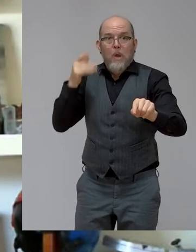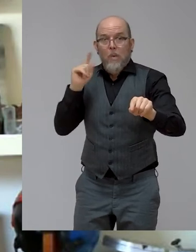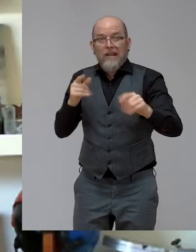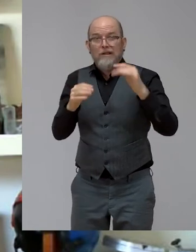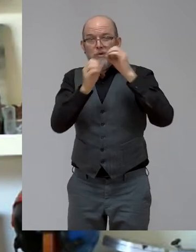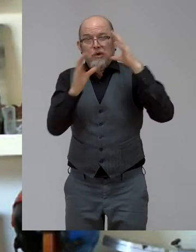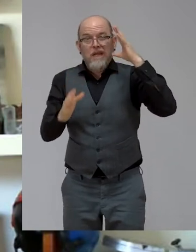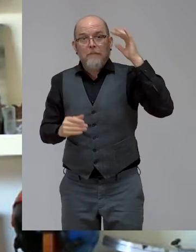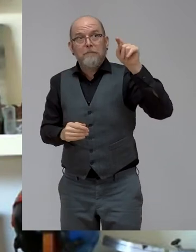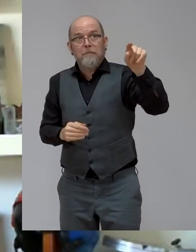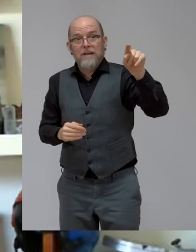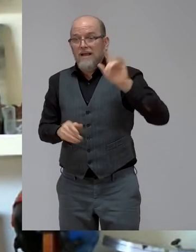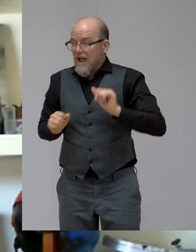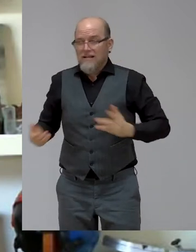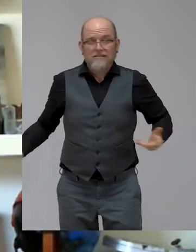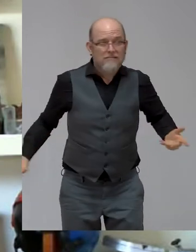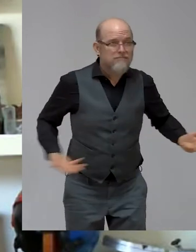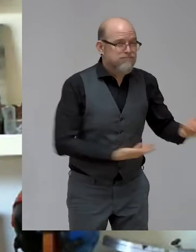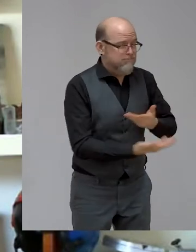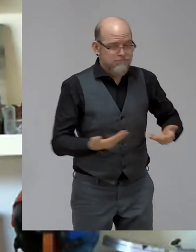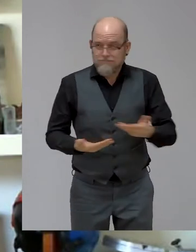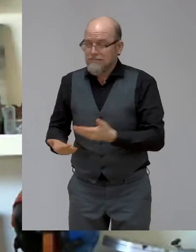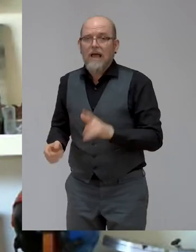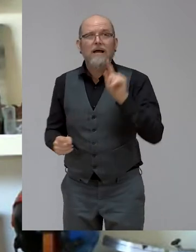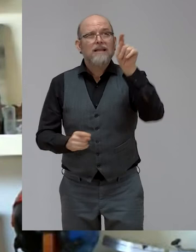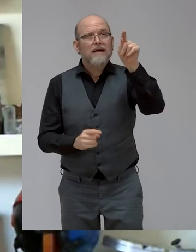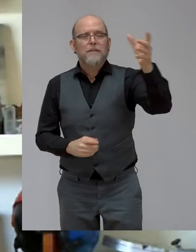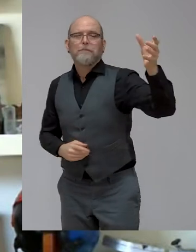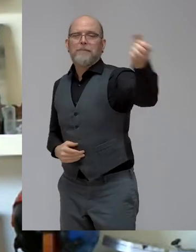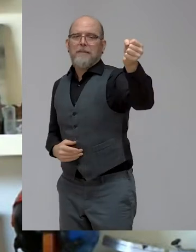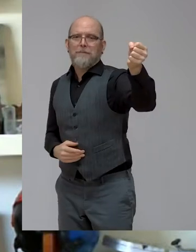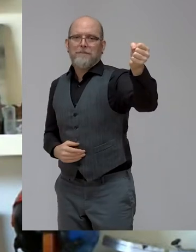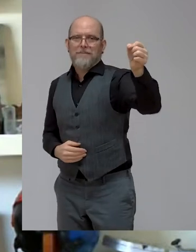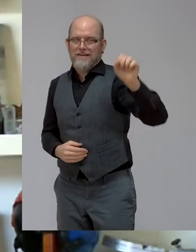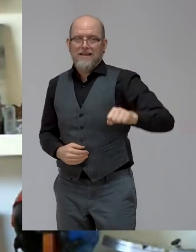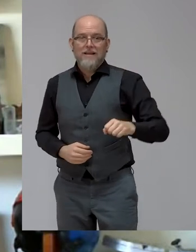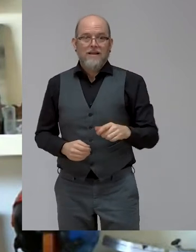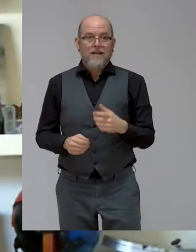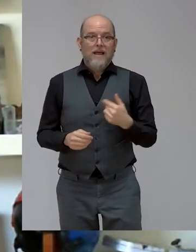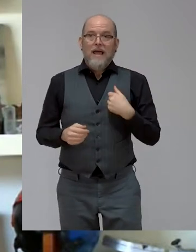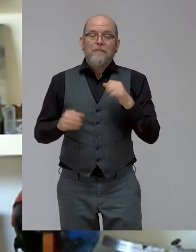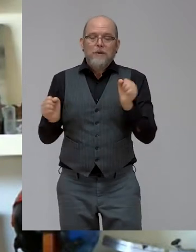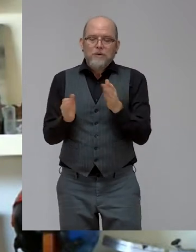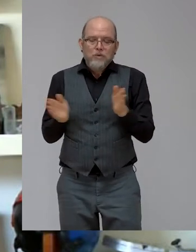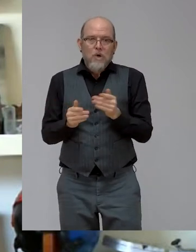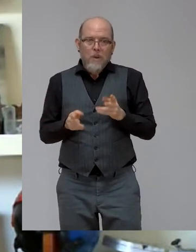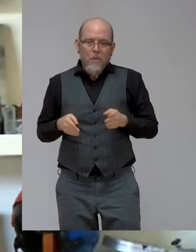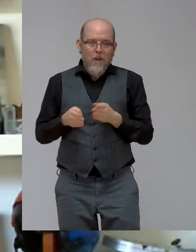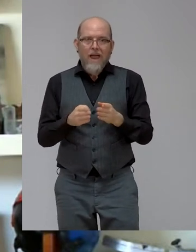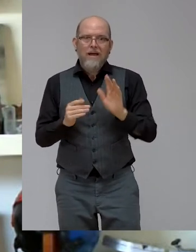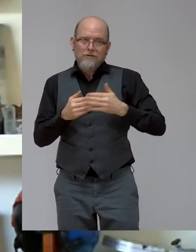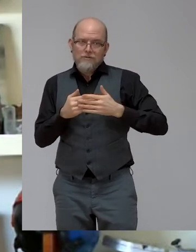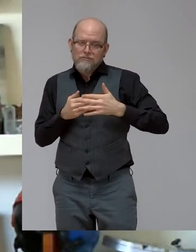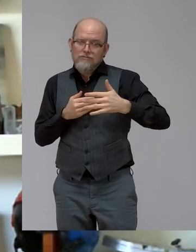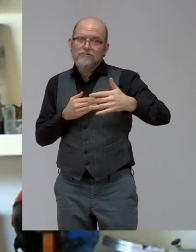lot of hard work, no shortcuts, as Carolyn said, there are many, many bad days, but we only need